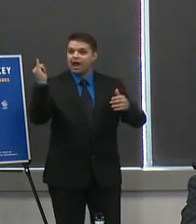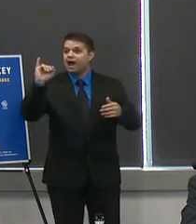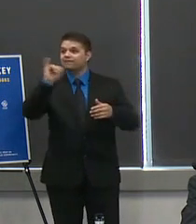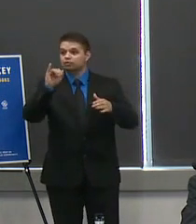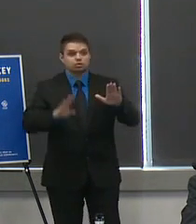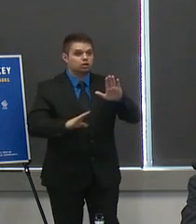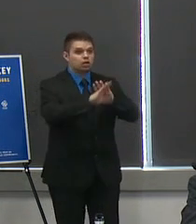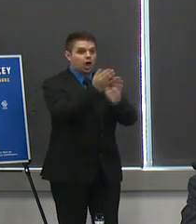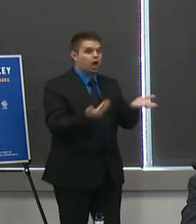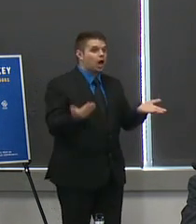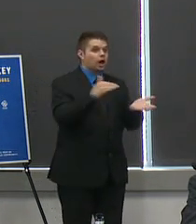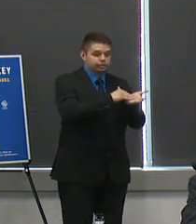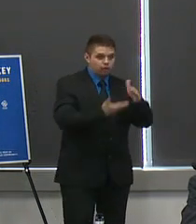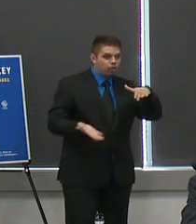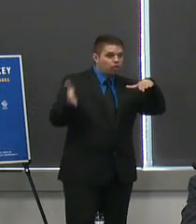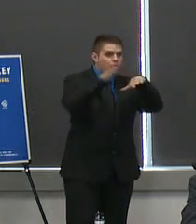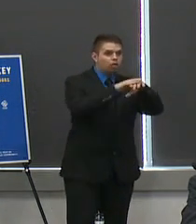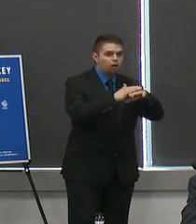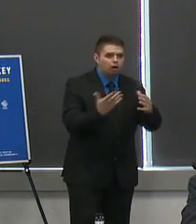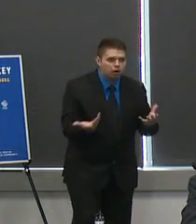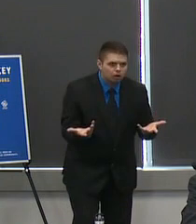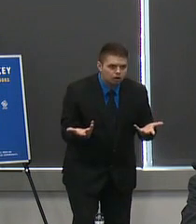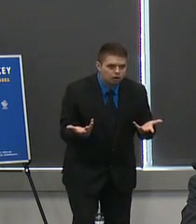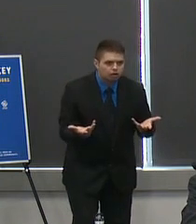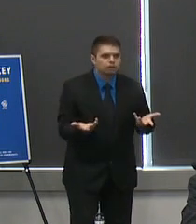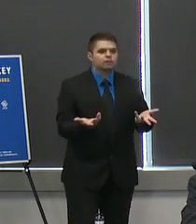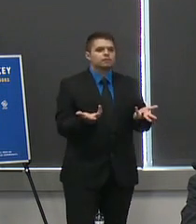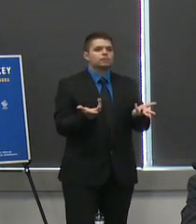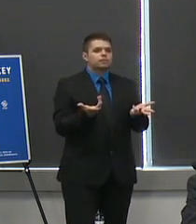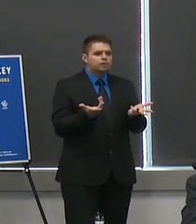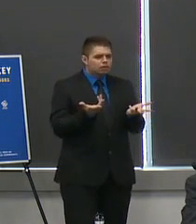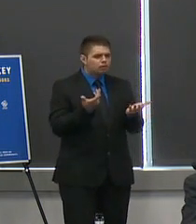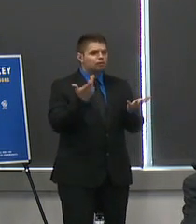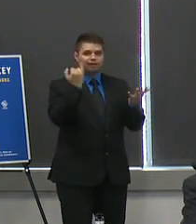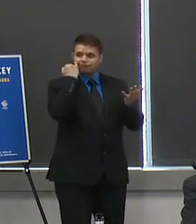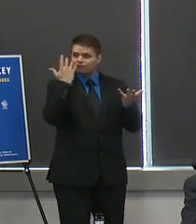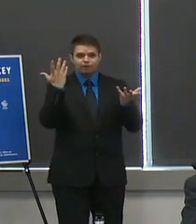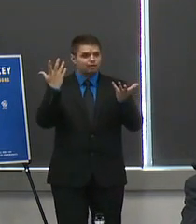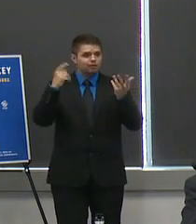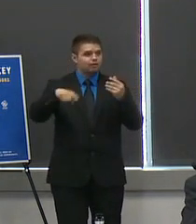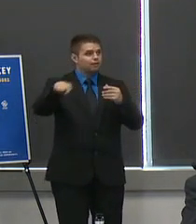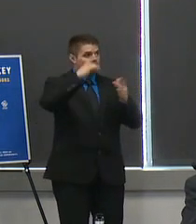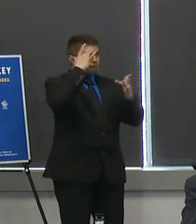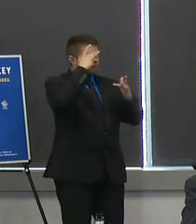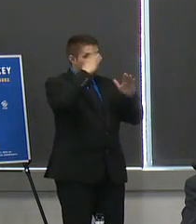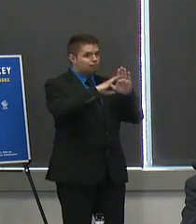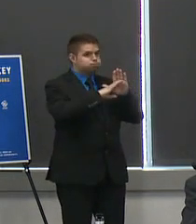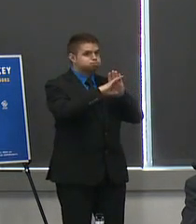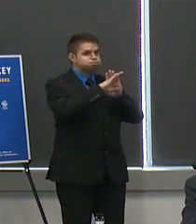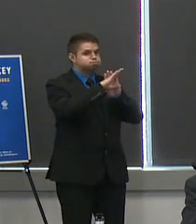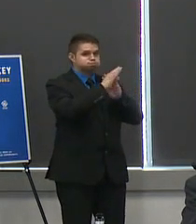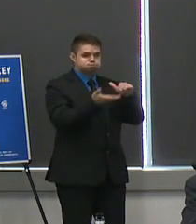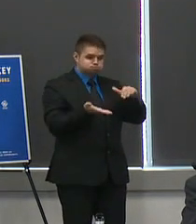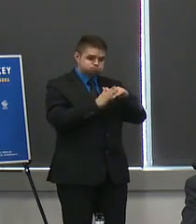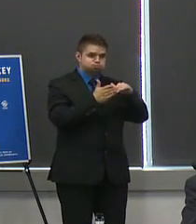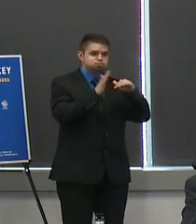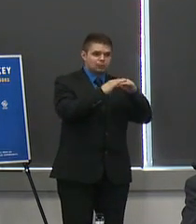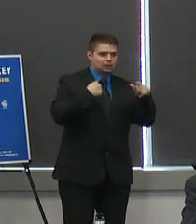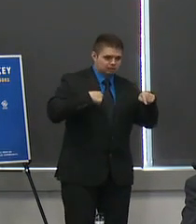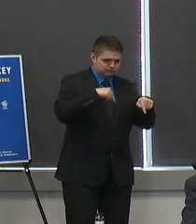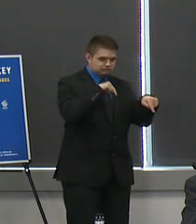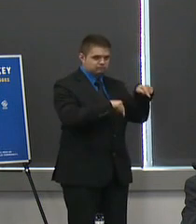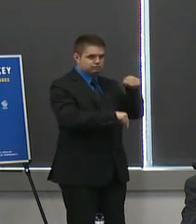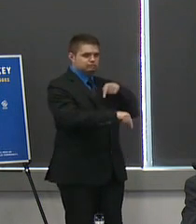there is there going to be any point where resurgence of infections will cause the state to revert to stronger social distancing